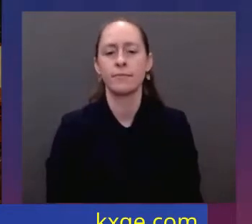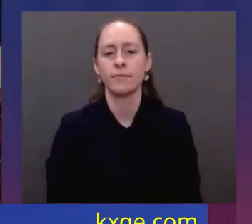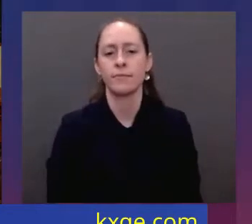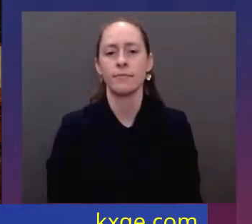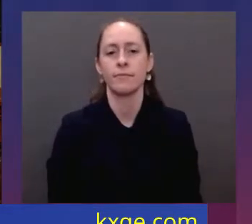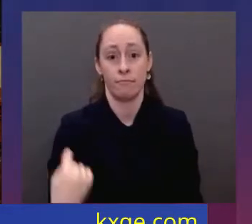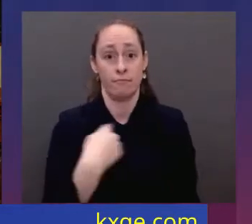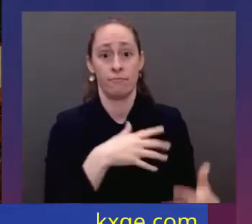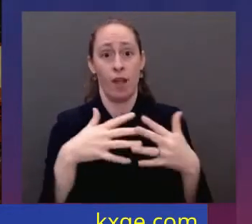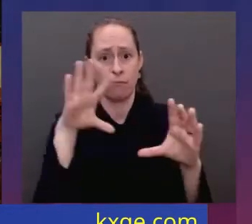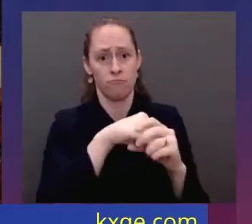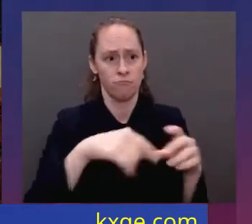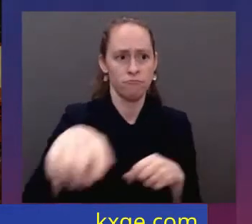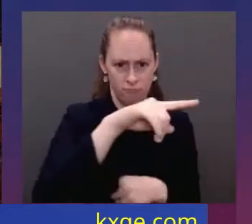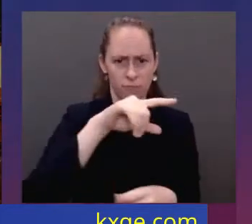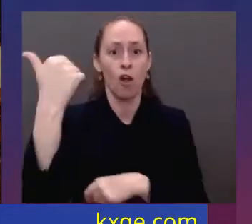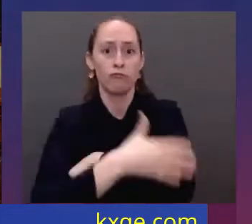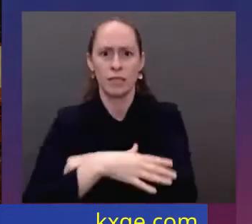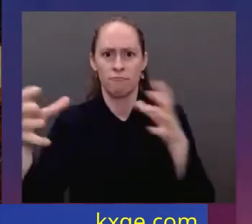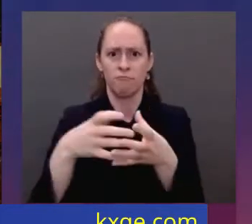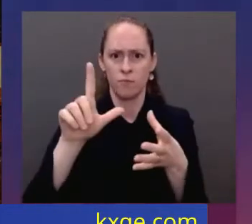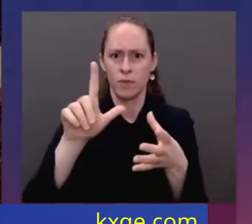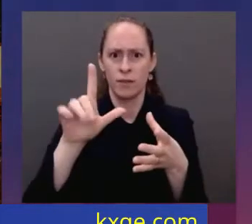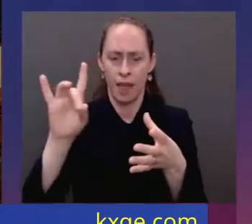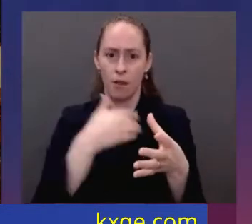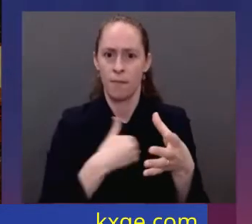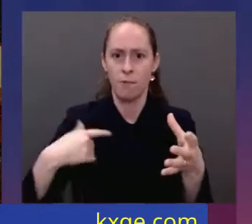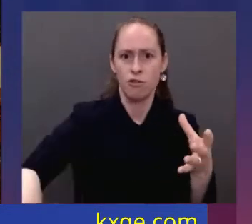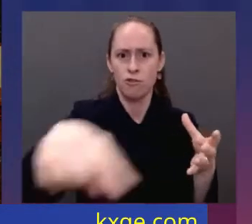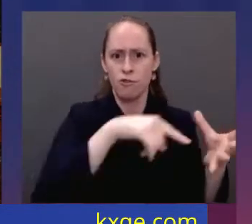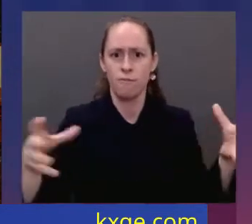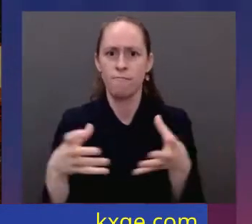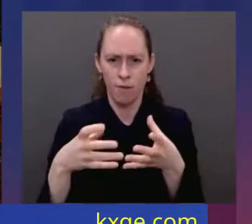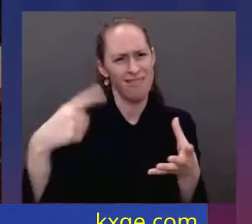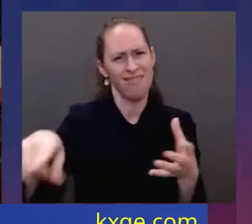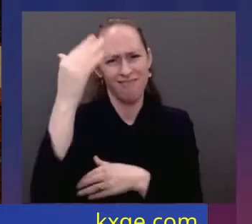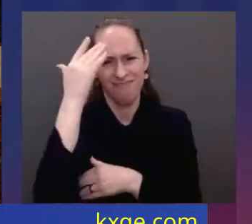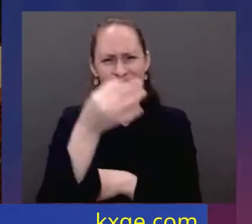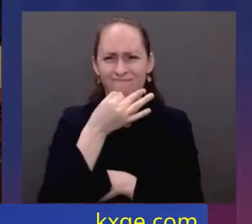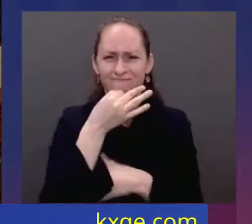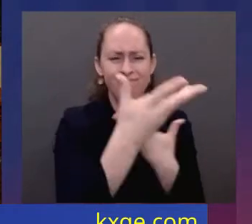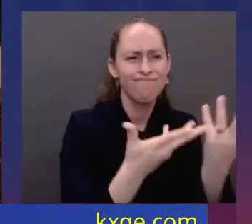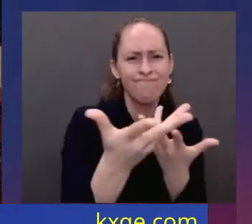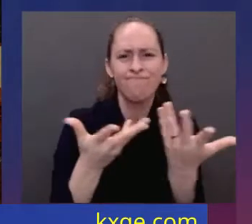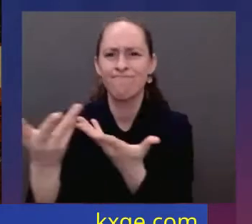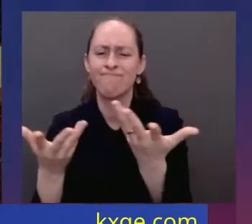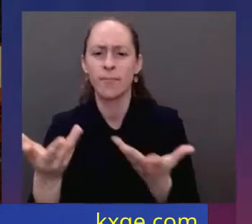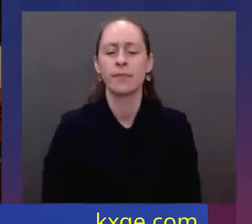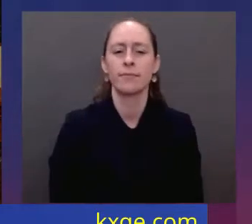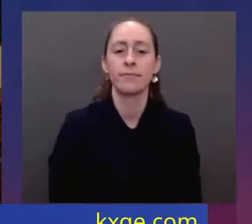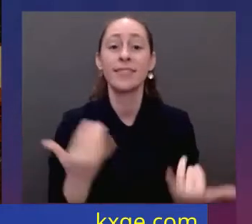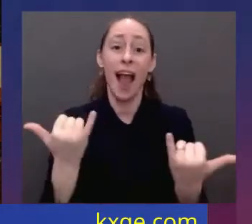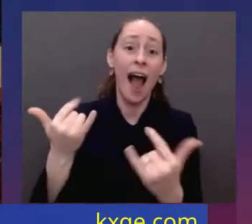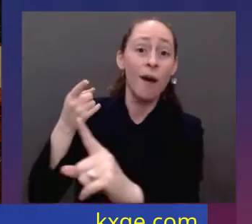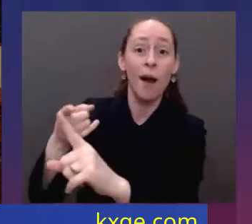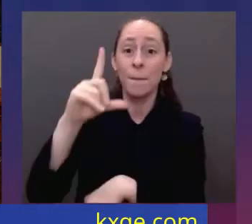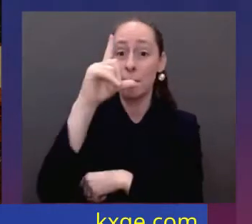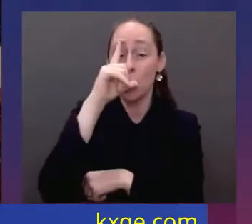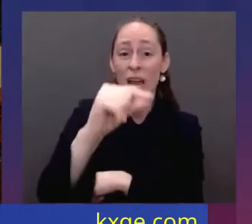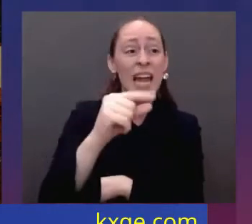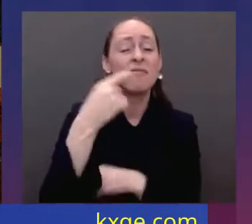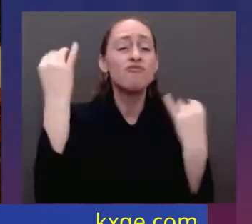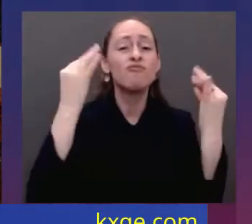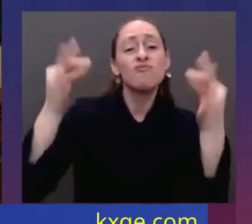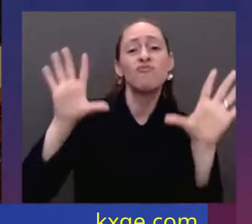diplomacy matters. American resolve matters. Putin's latest attack on Ukraine was premeditated and totally unprovoked. He rejected